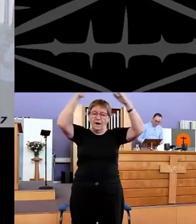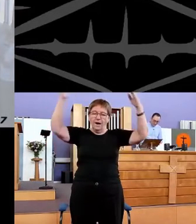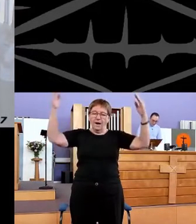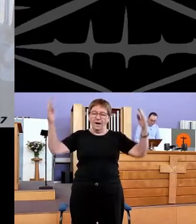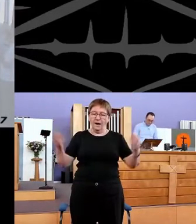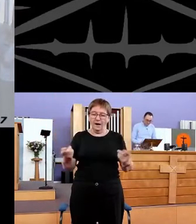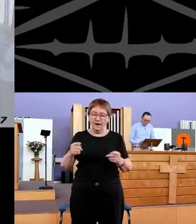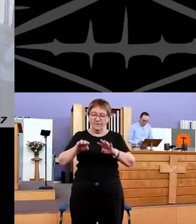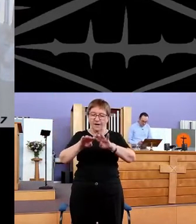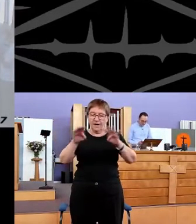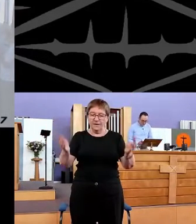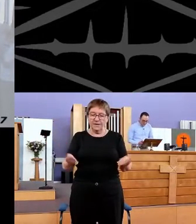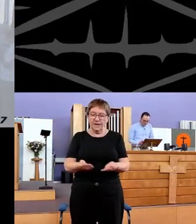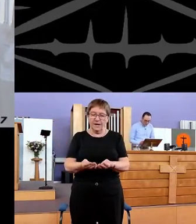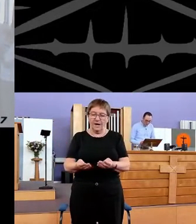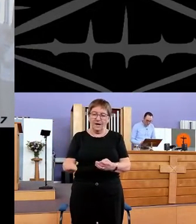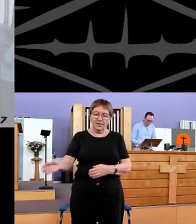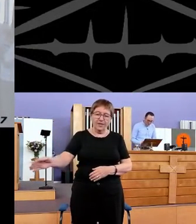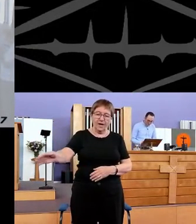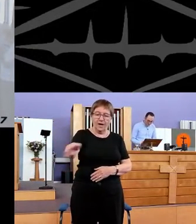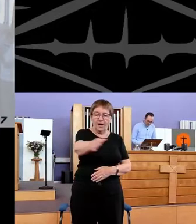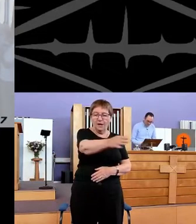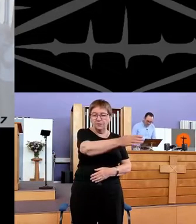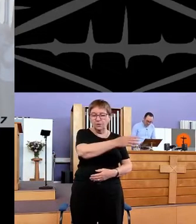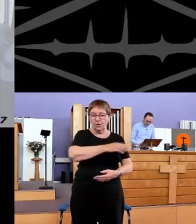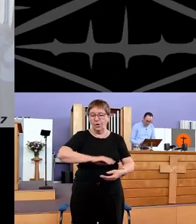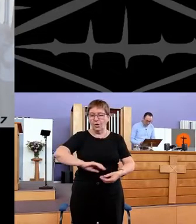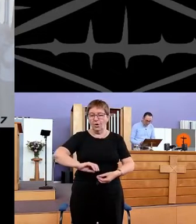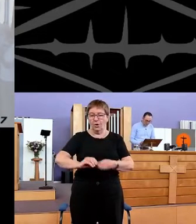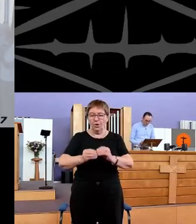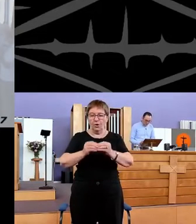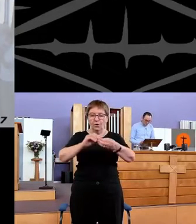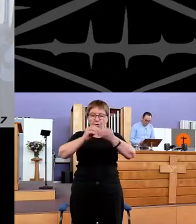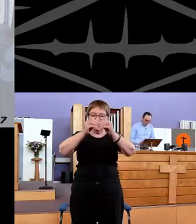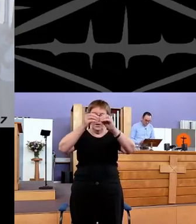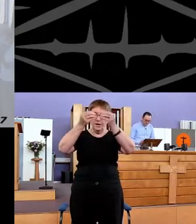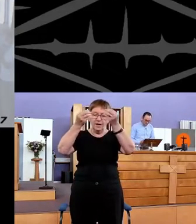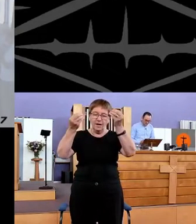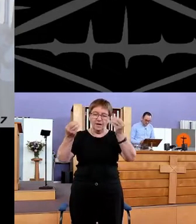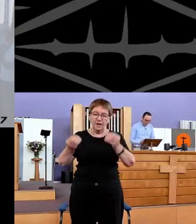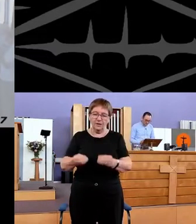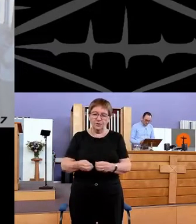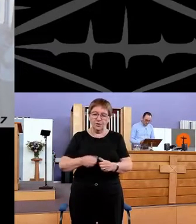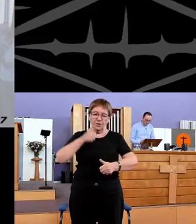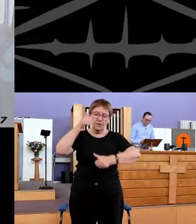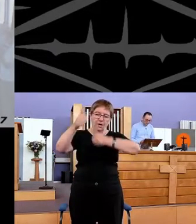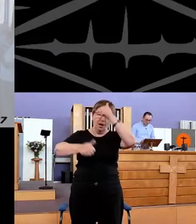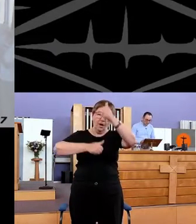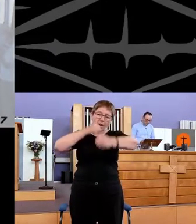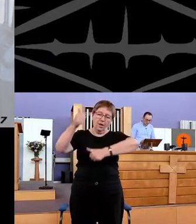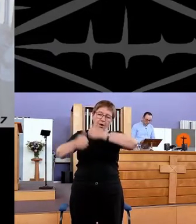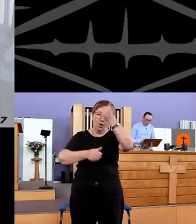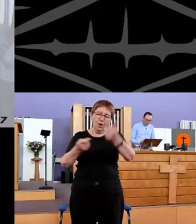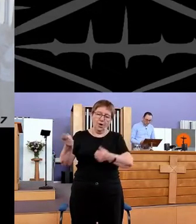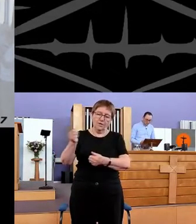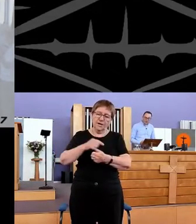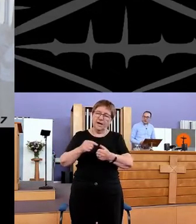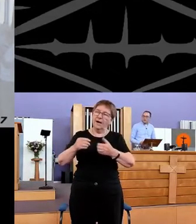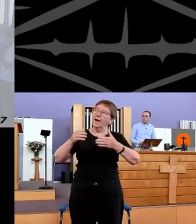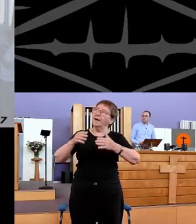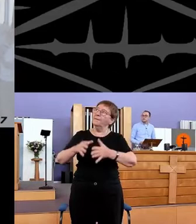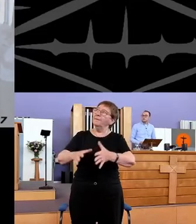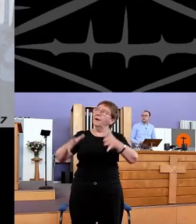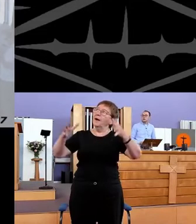Heaven, earth, and all creation, Lord